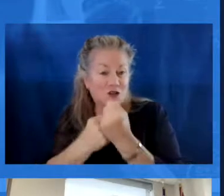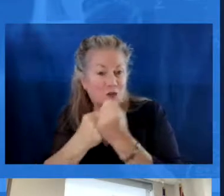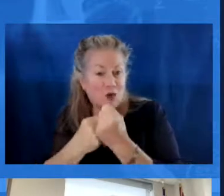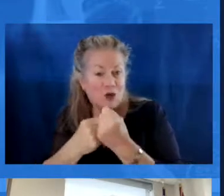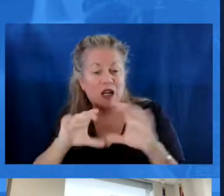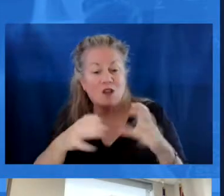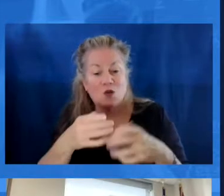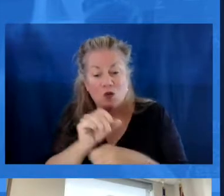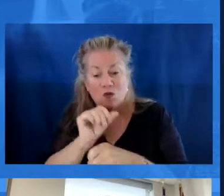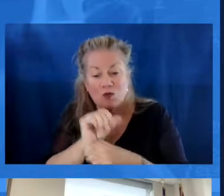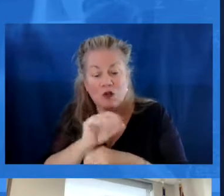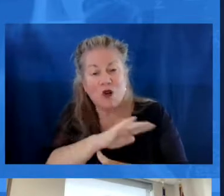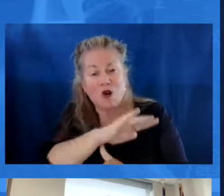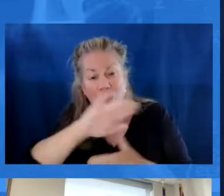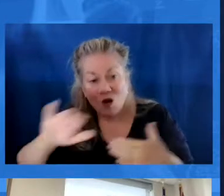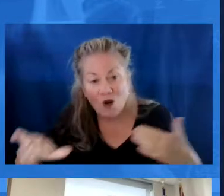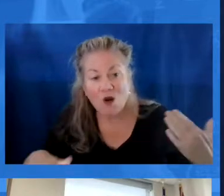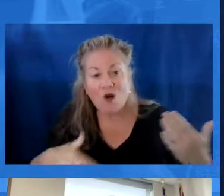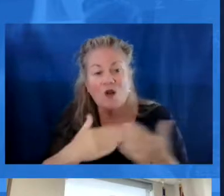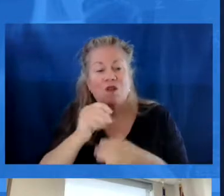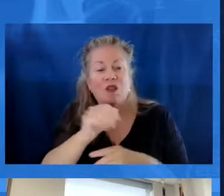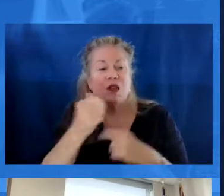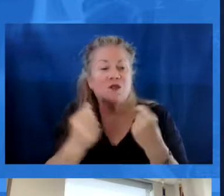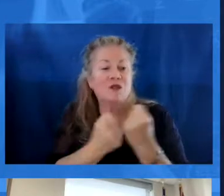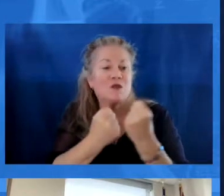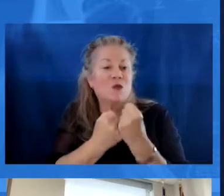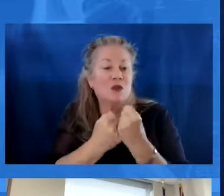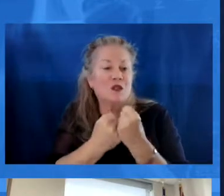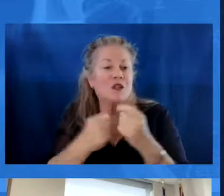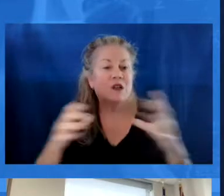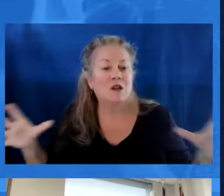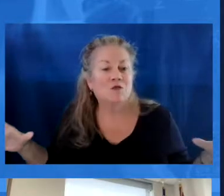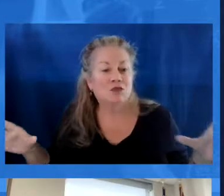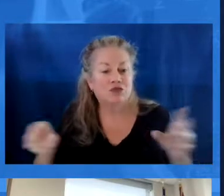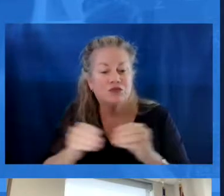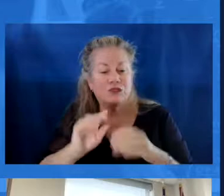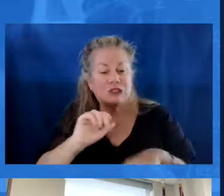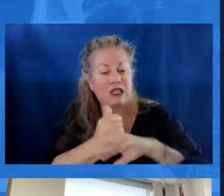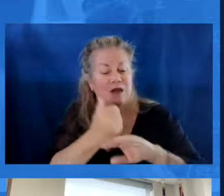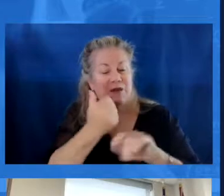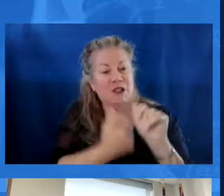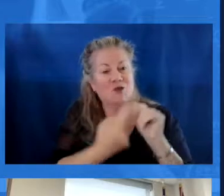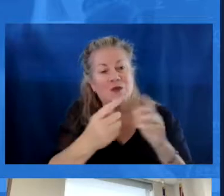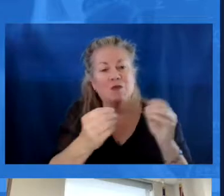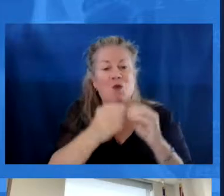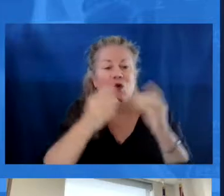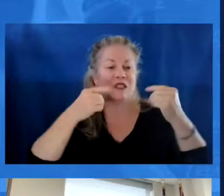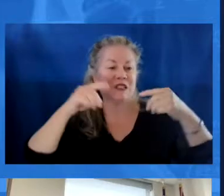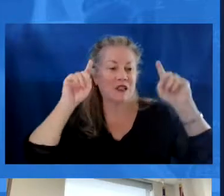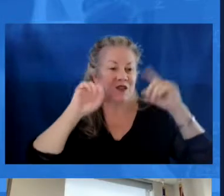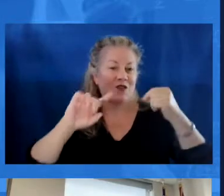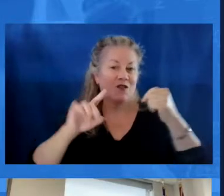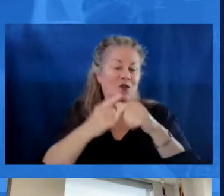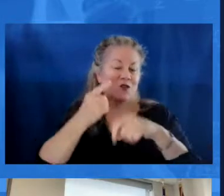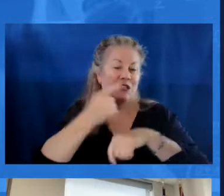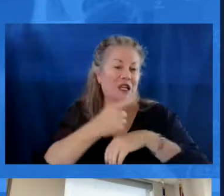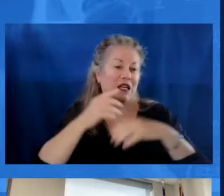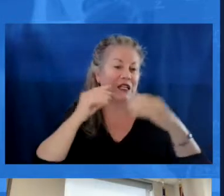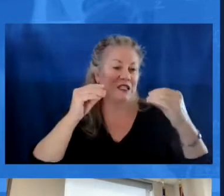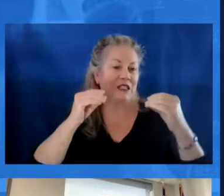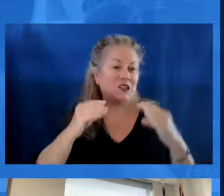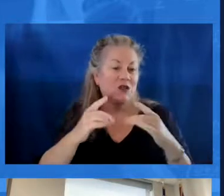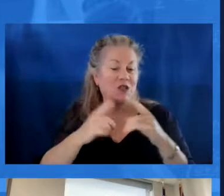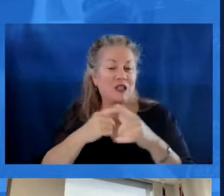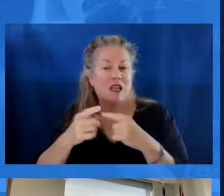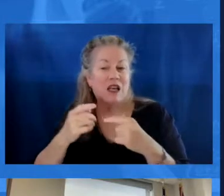day and their coursework, but all of the other supports that the district provides, is setting up each of those candidates to be even more successful on their